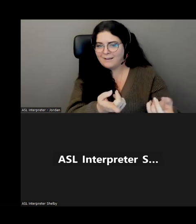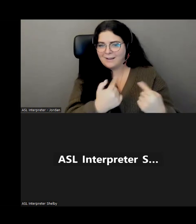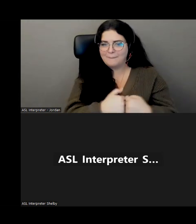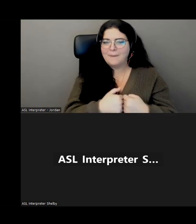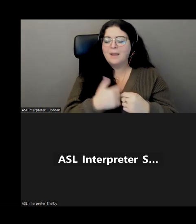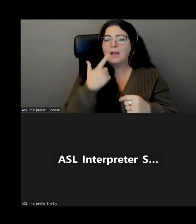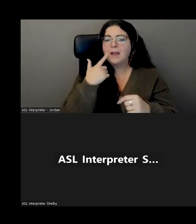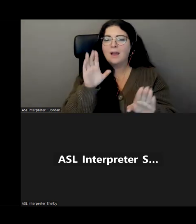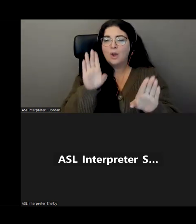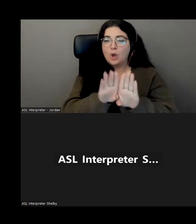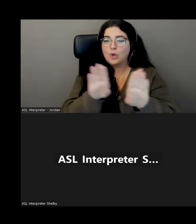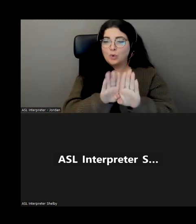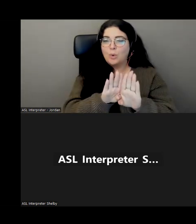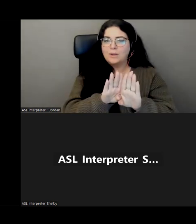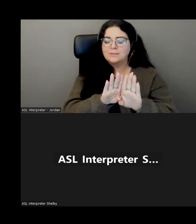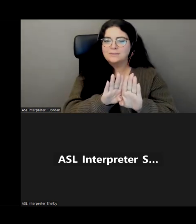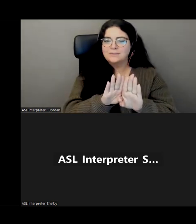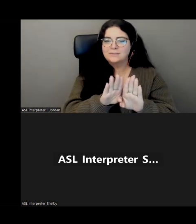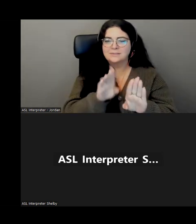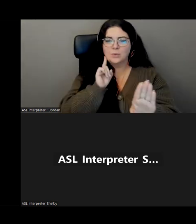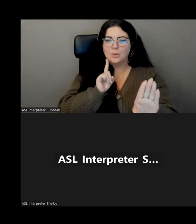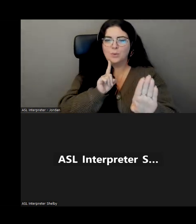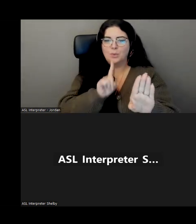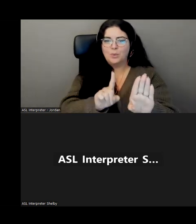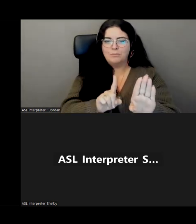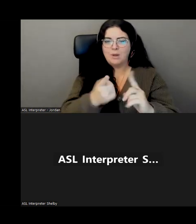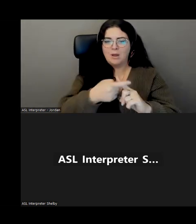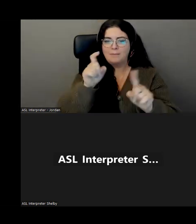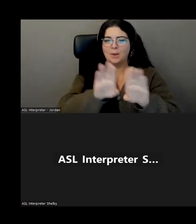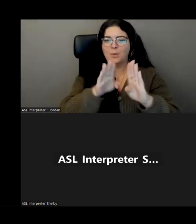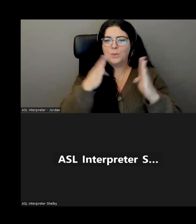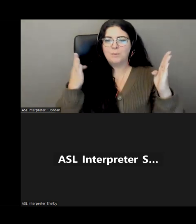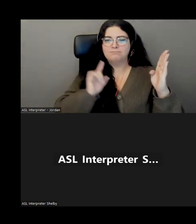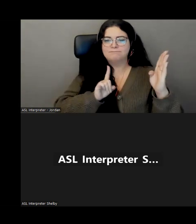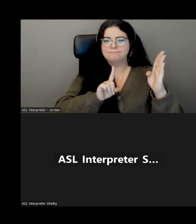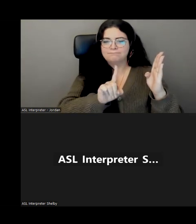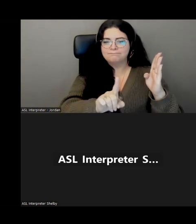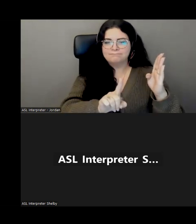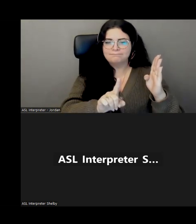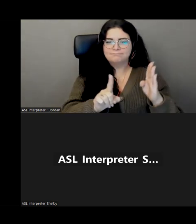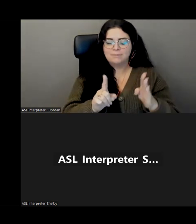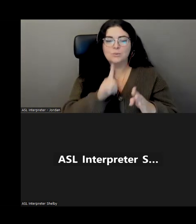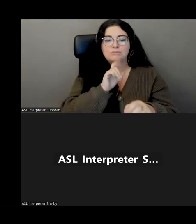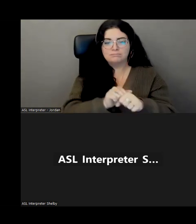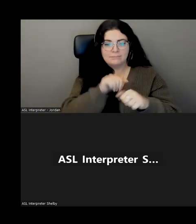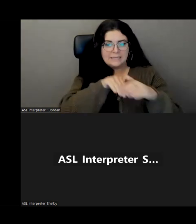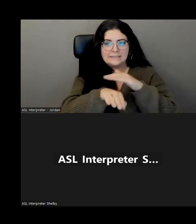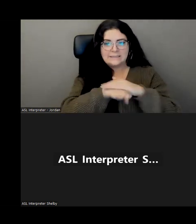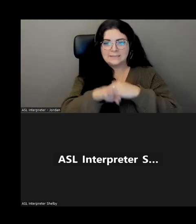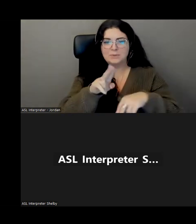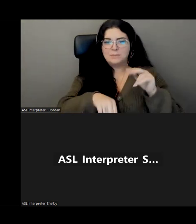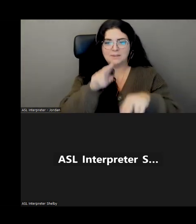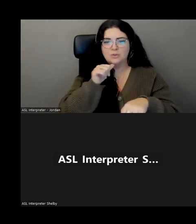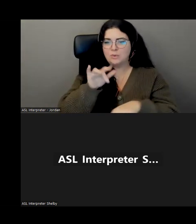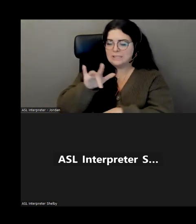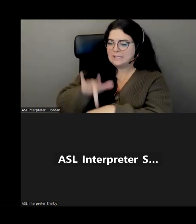magic. As you start to walk towards the center, those doors will open for you because we are that accessible. You don't have to hit a